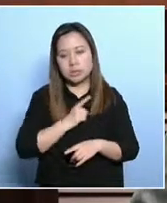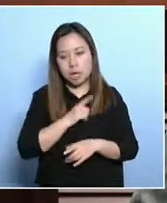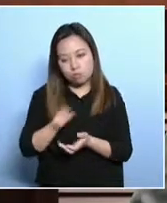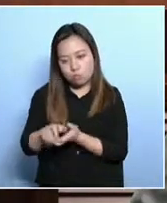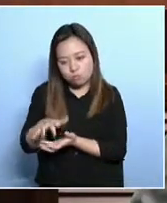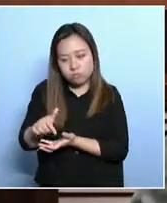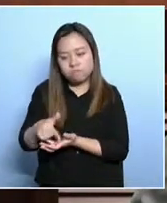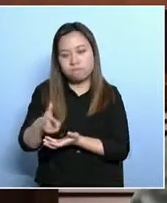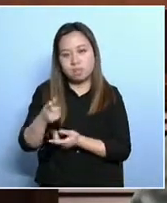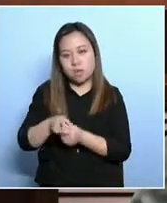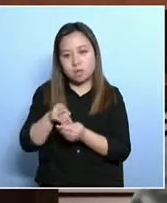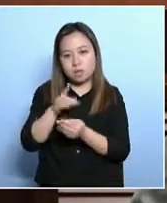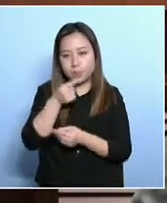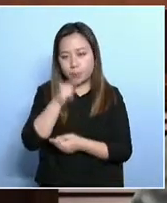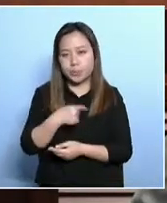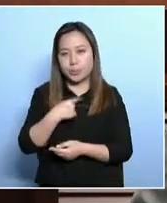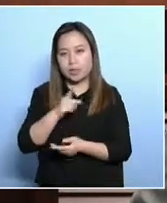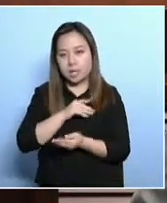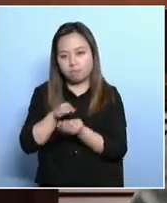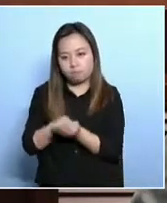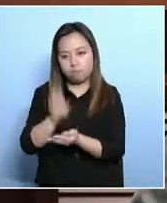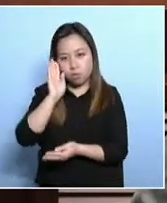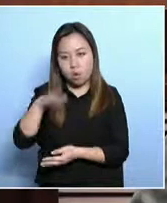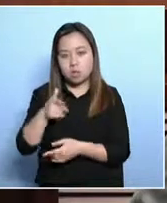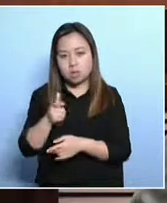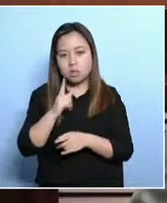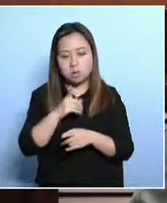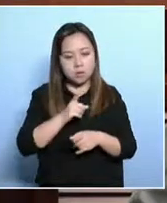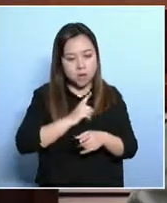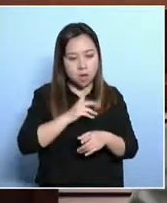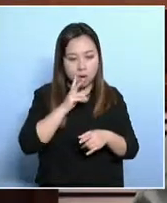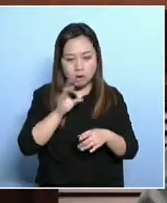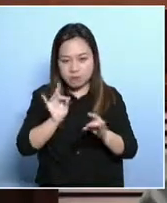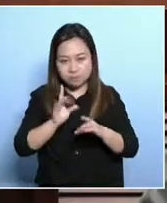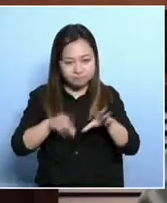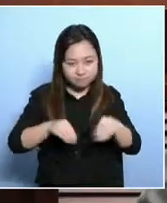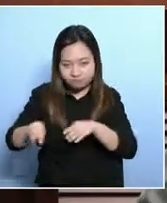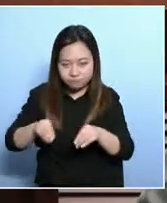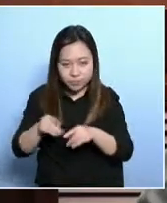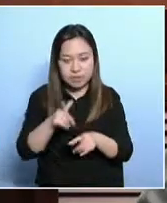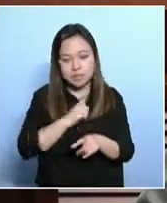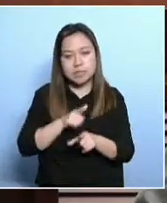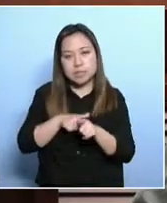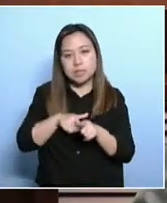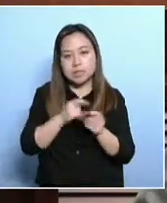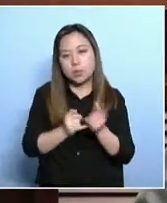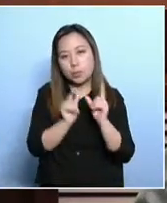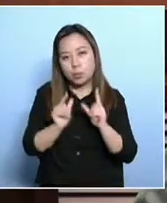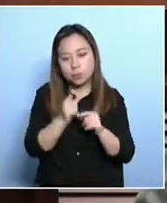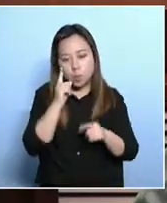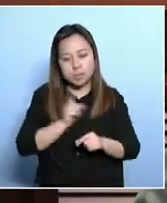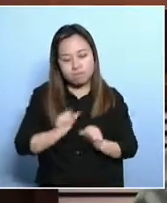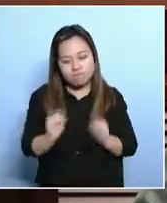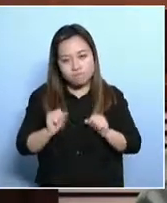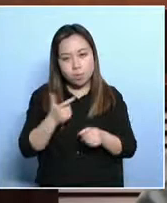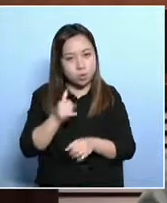want to add to the burden of their children or to use up their savings. So they mainly engage